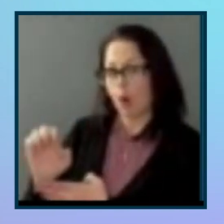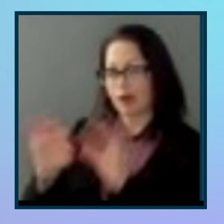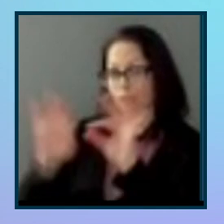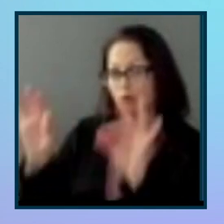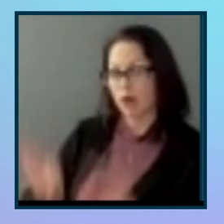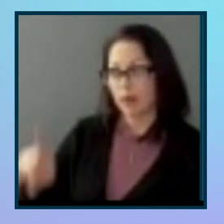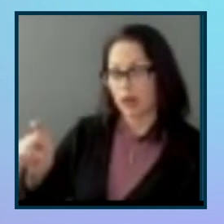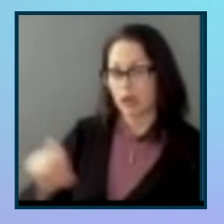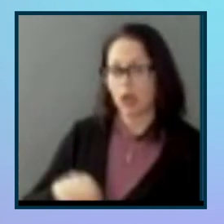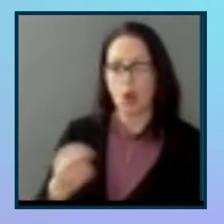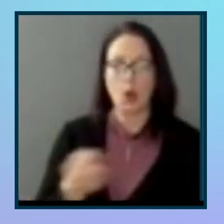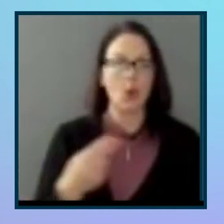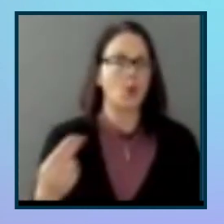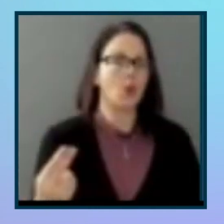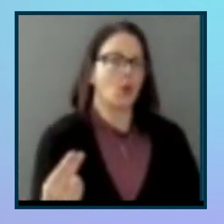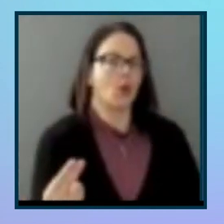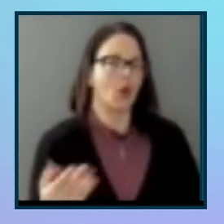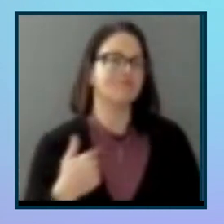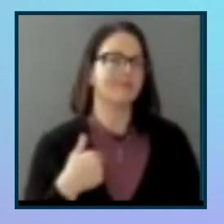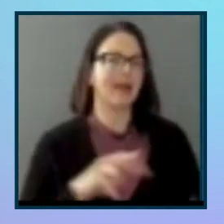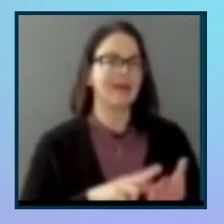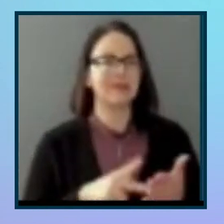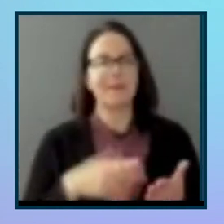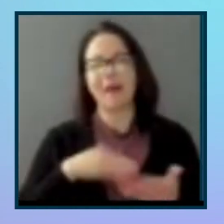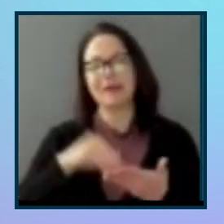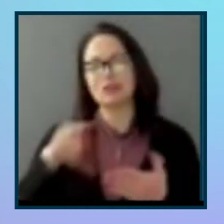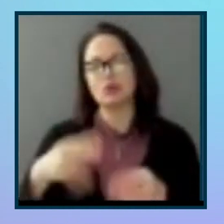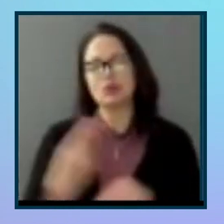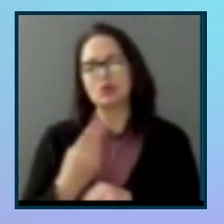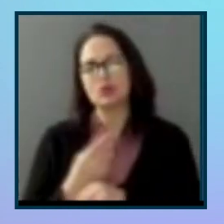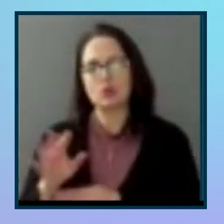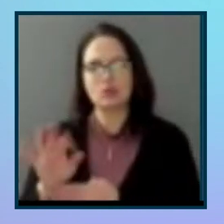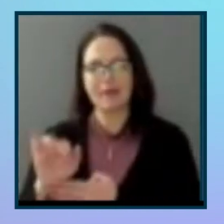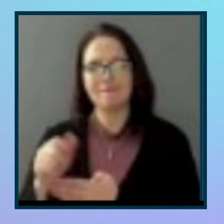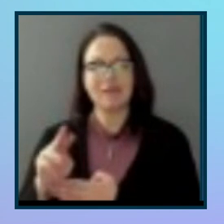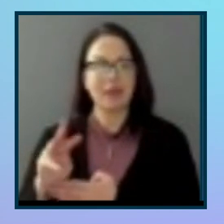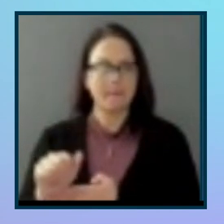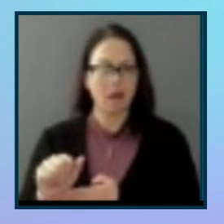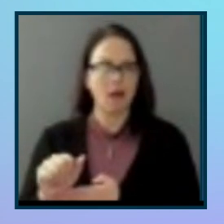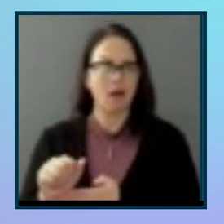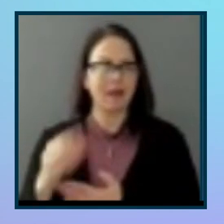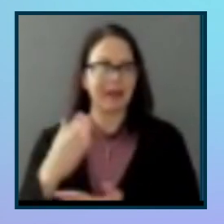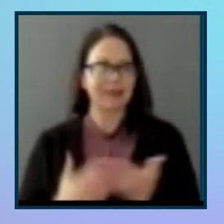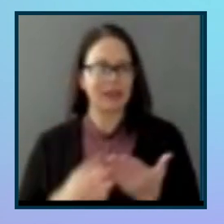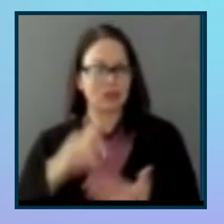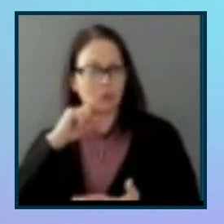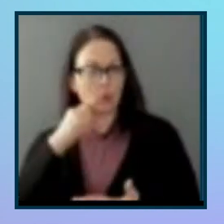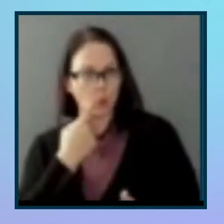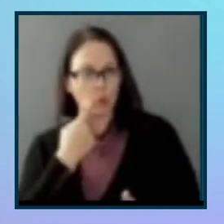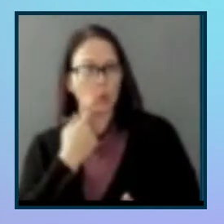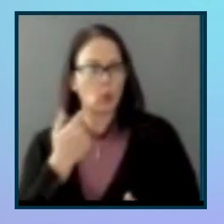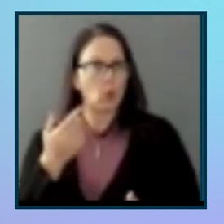Oh, so I mean, my students use Figma. And there's some really cool, there